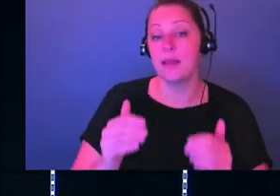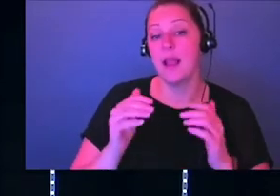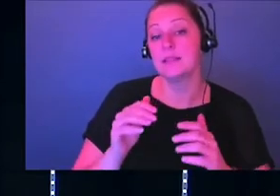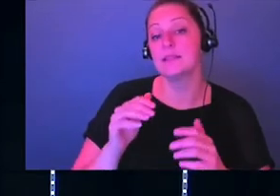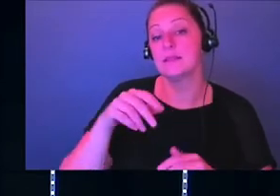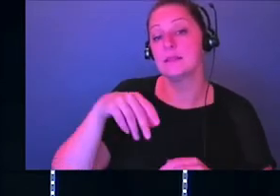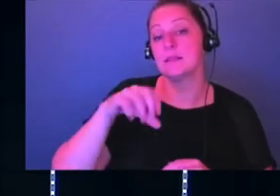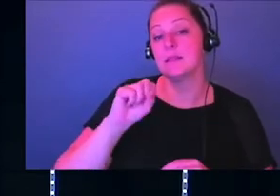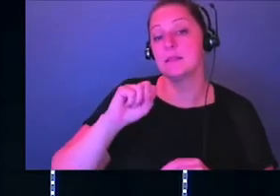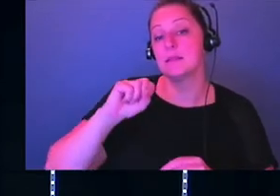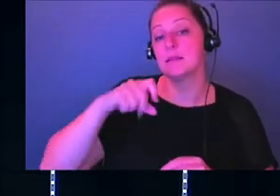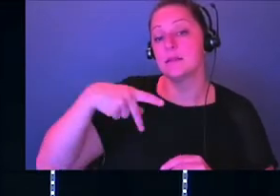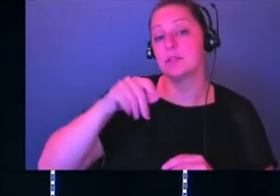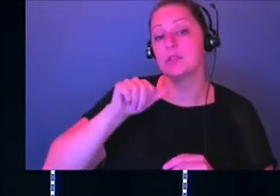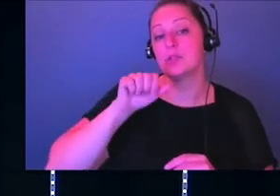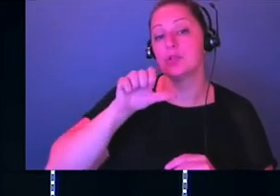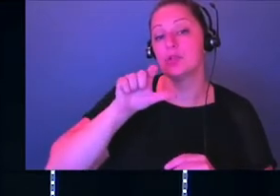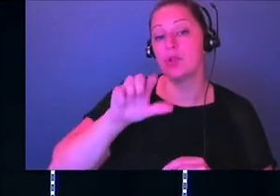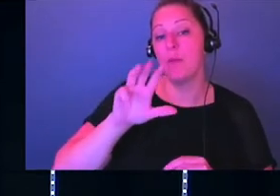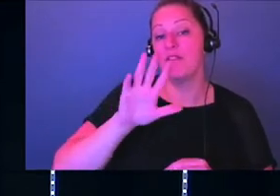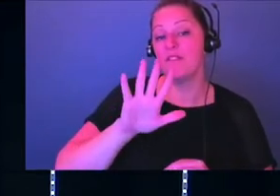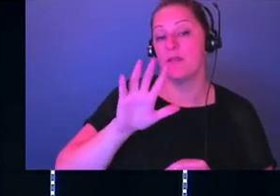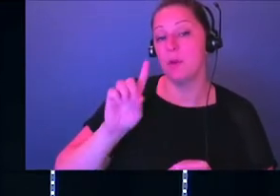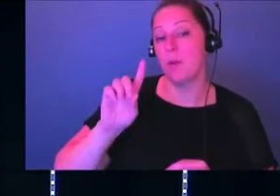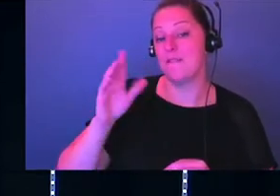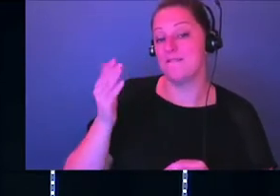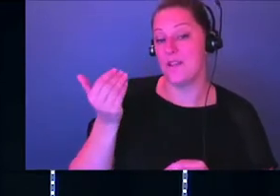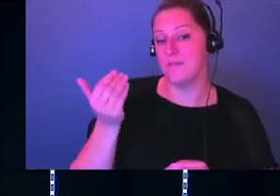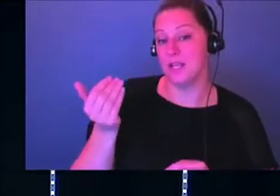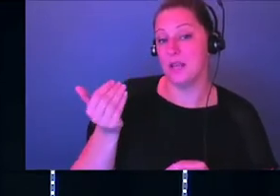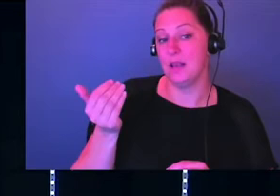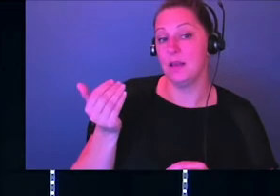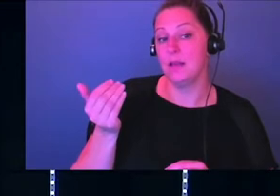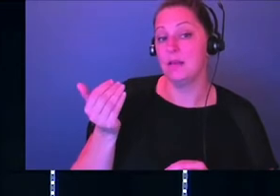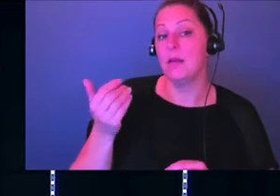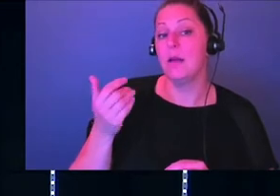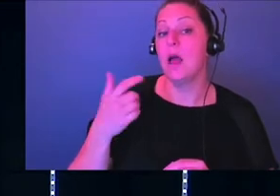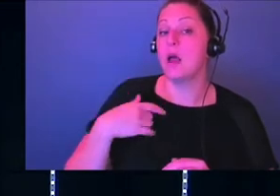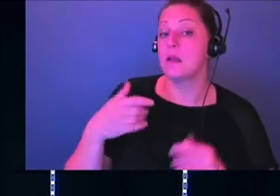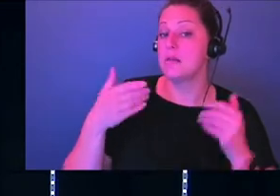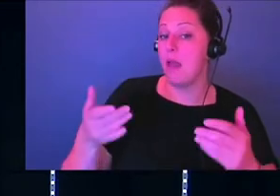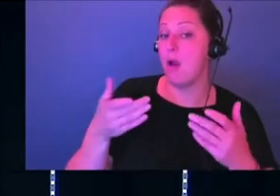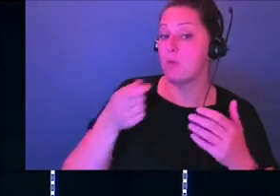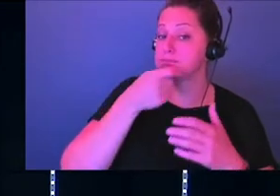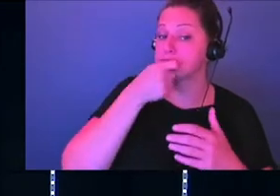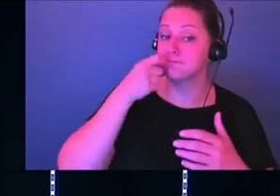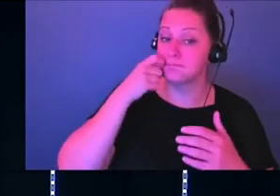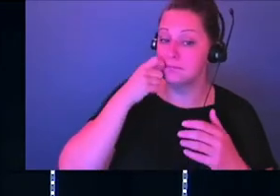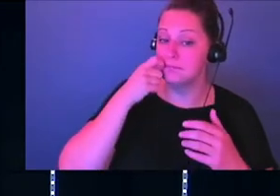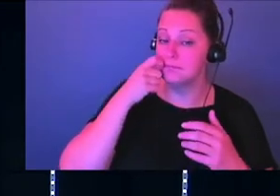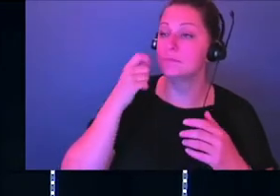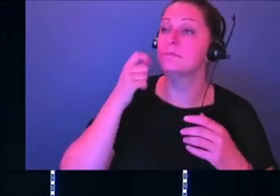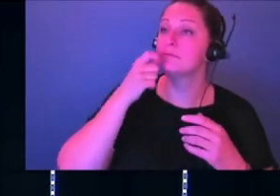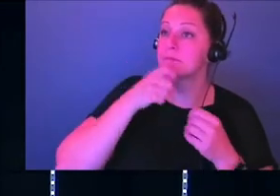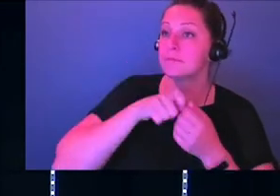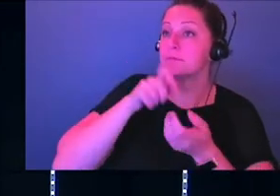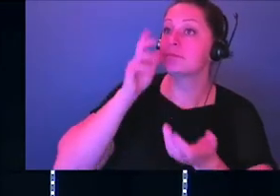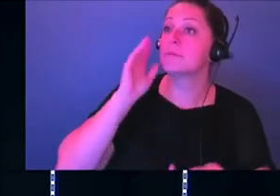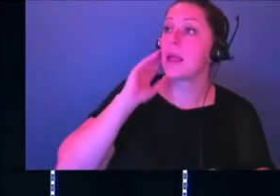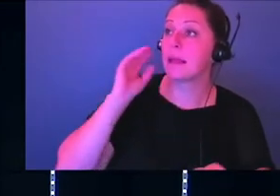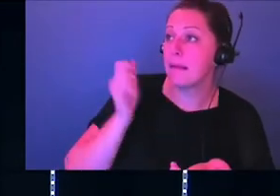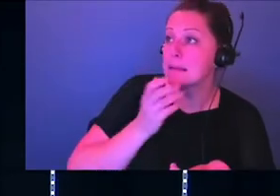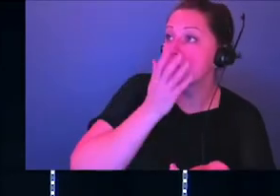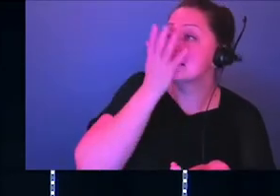15. It says, Unseal my lips, O Lord. Unseal them that my mouth may praise you, that my mouth may